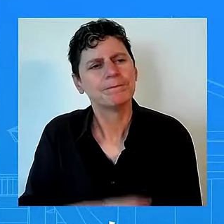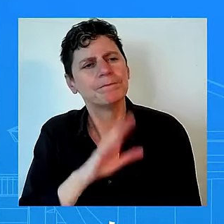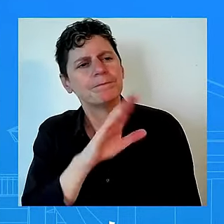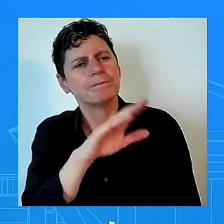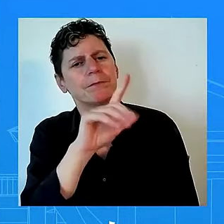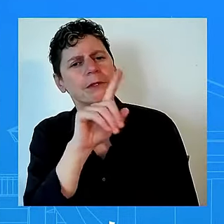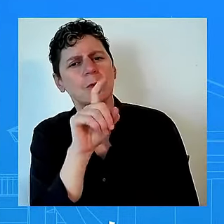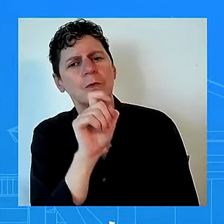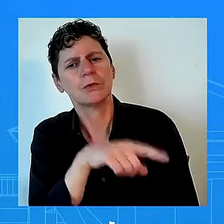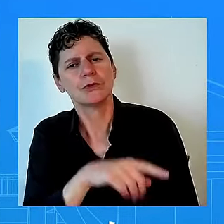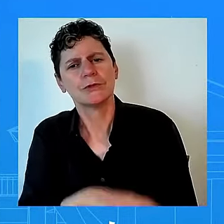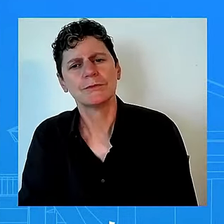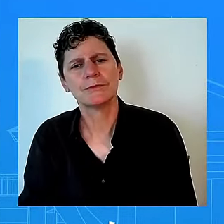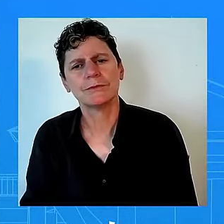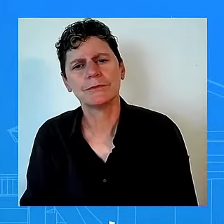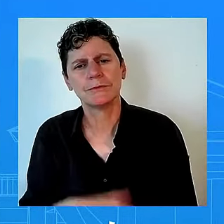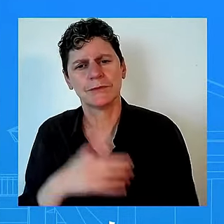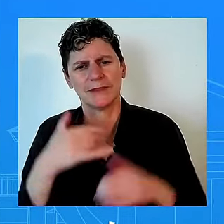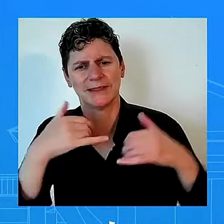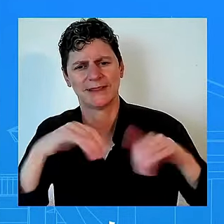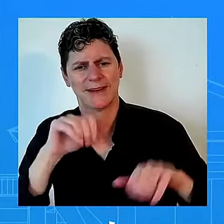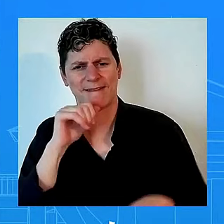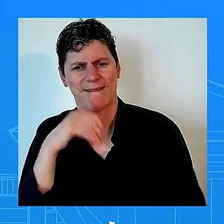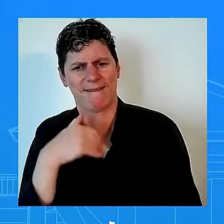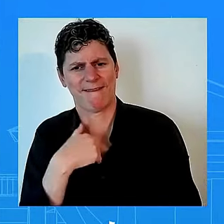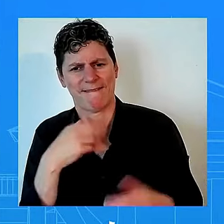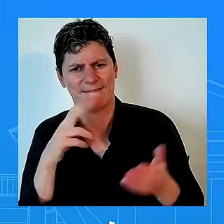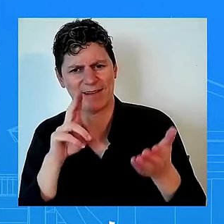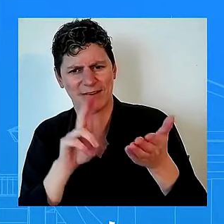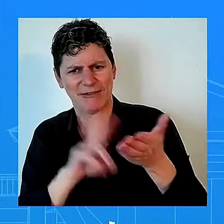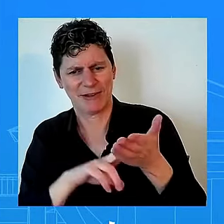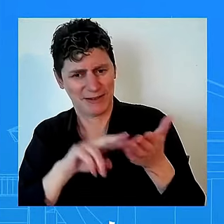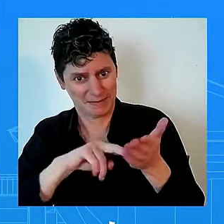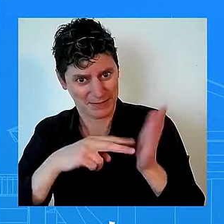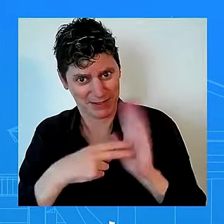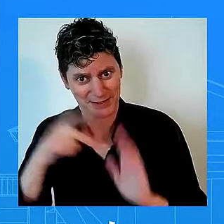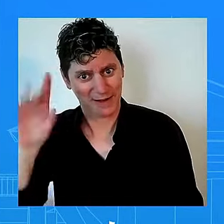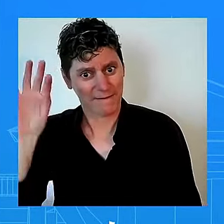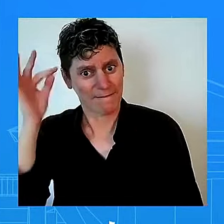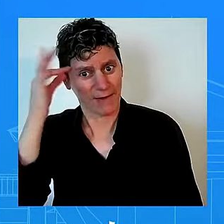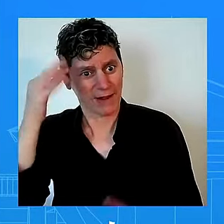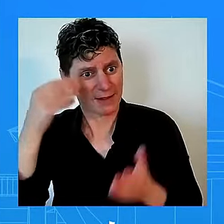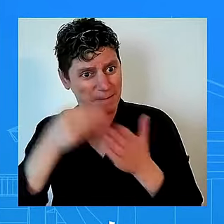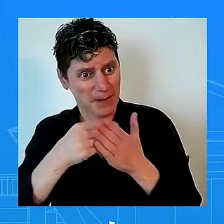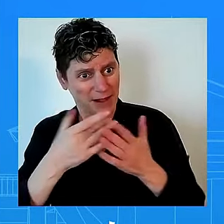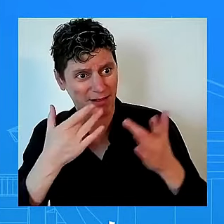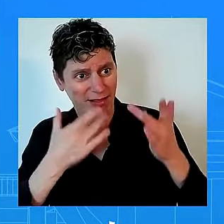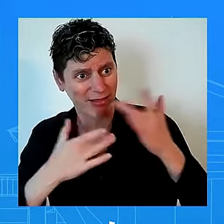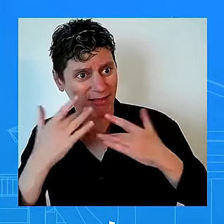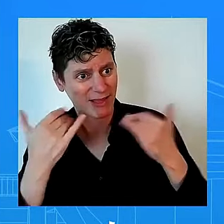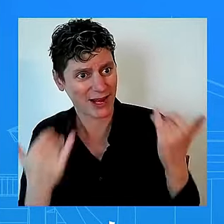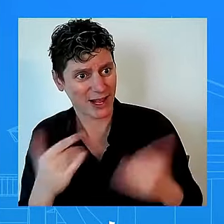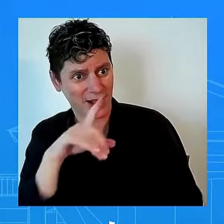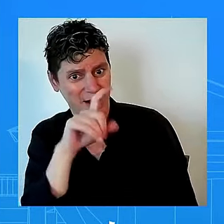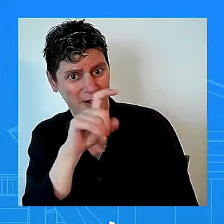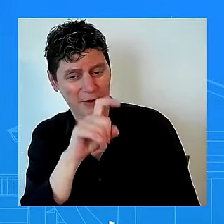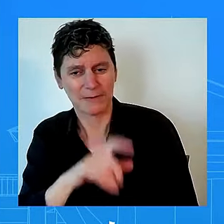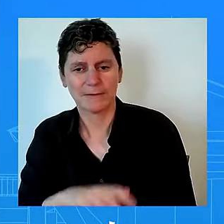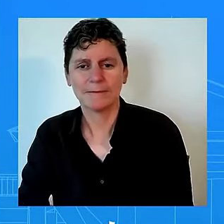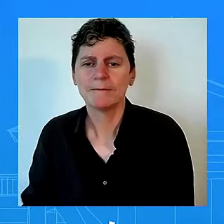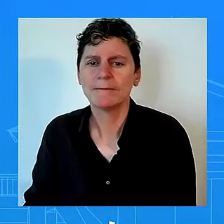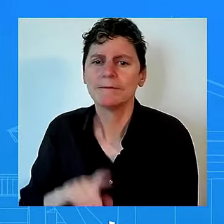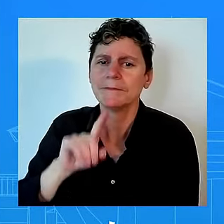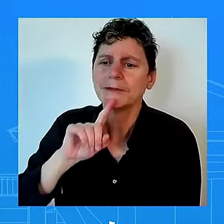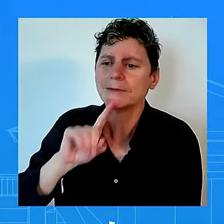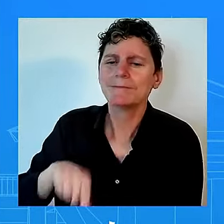more federal resources to get we need more federal resources we have been working with springfield uh